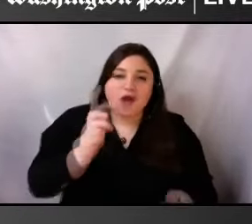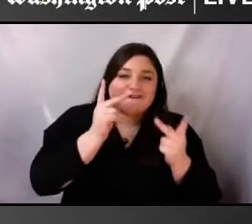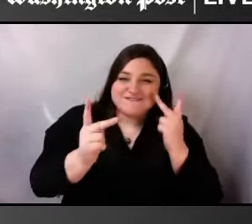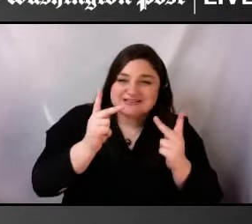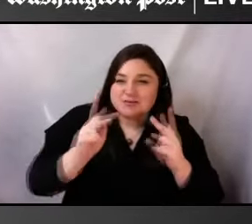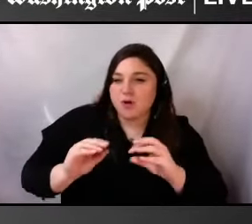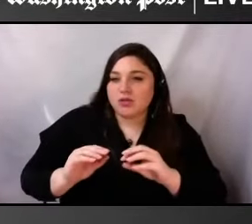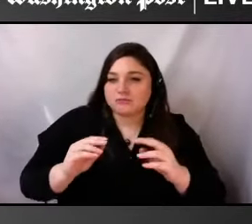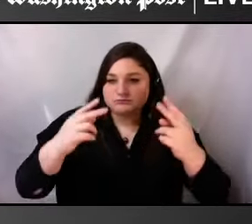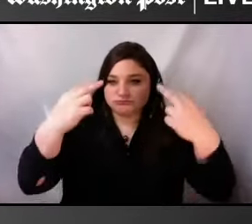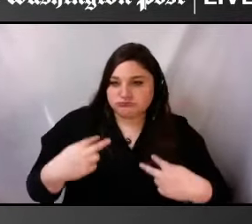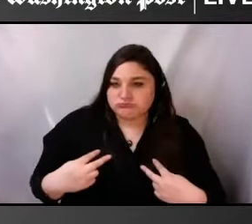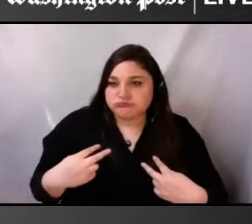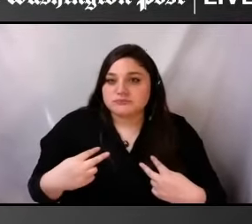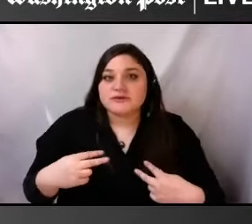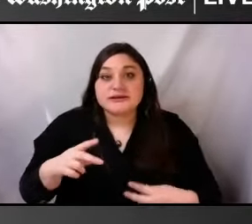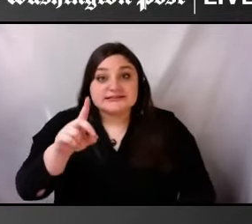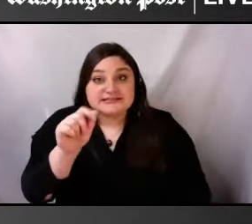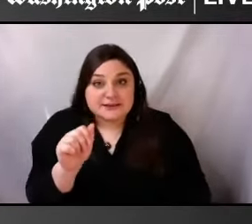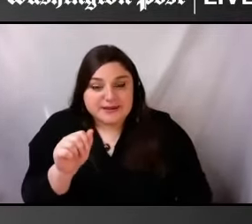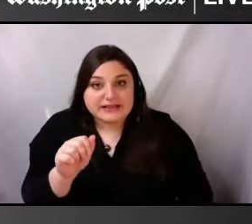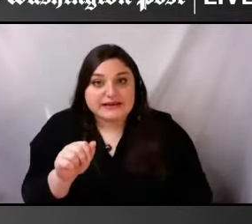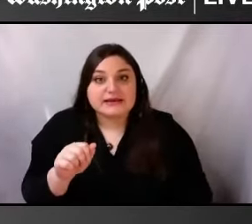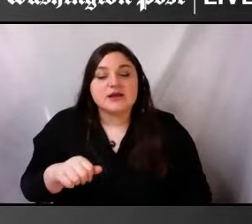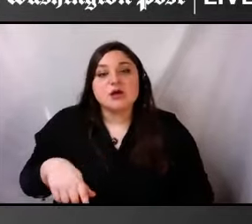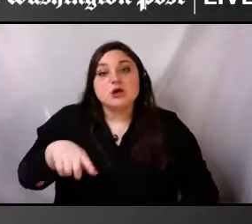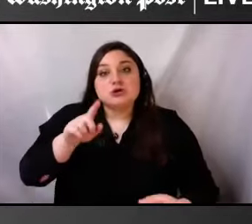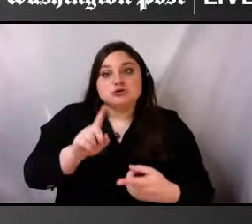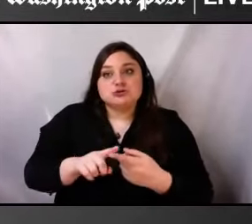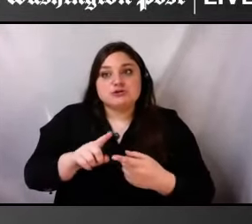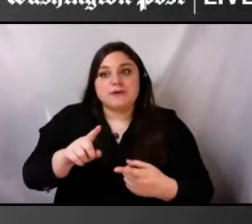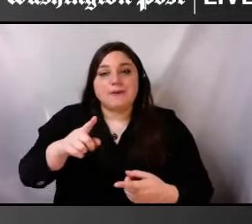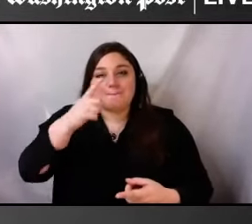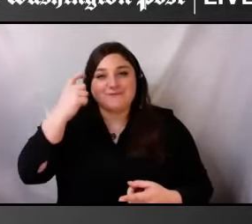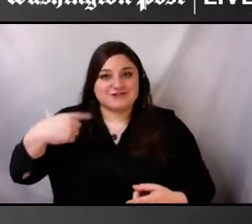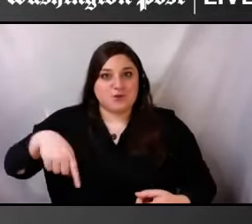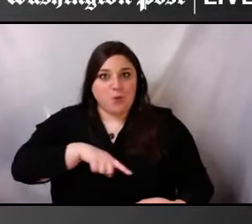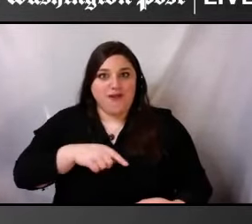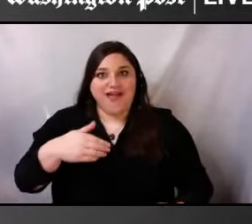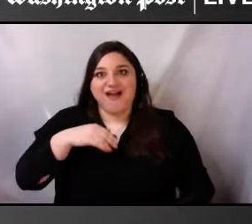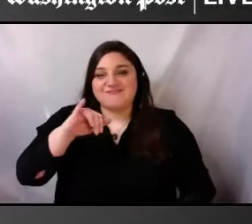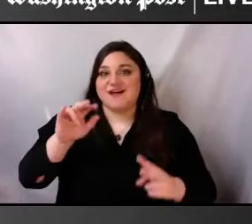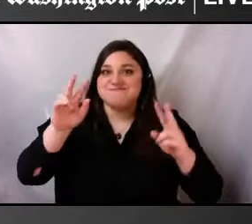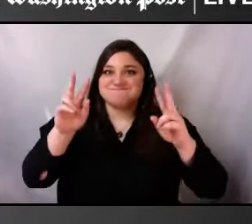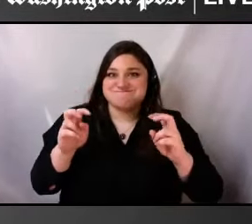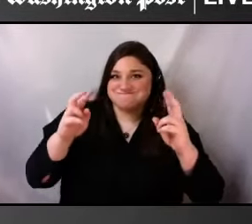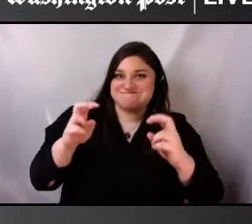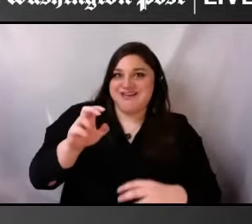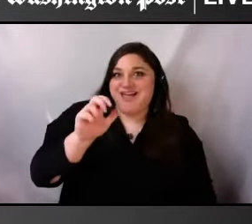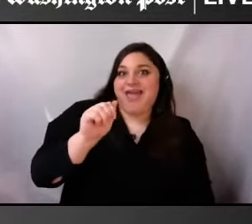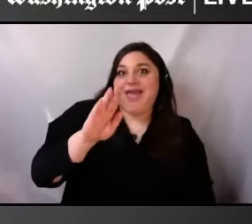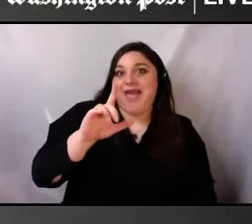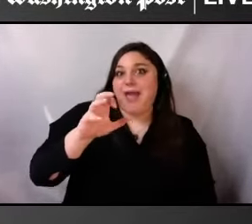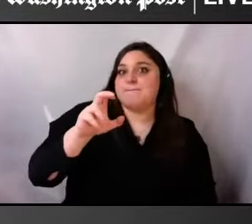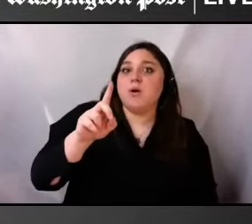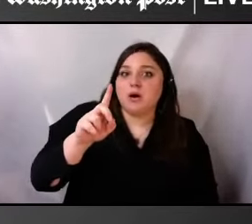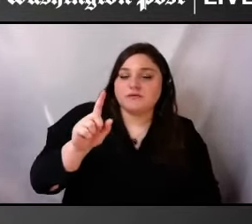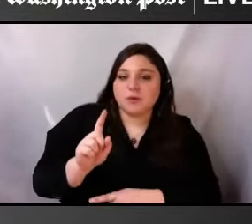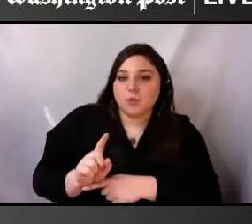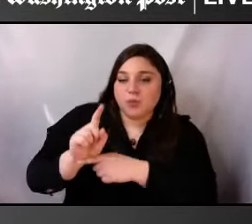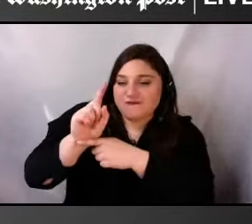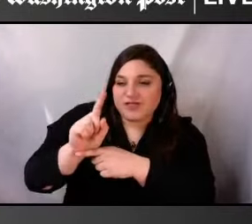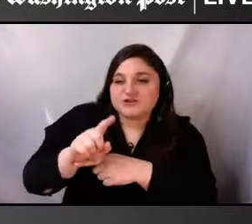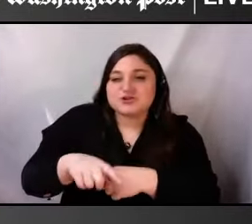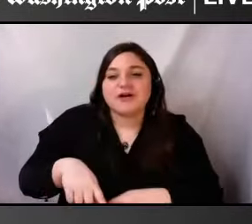unquote, abled appearing privilege is, again, to reference a previous answer of mine.